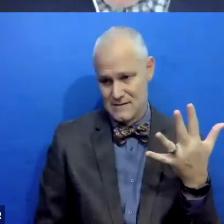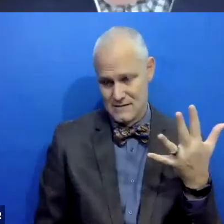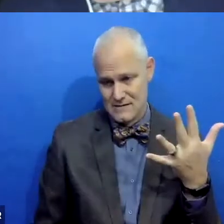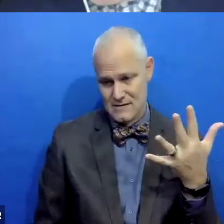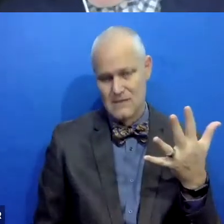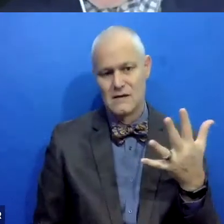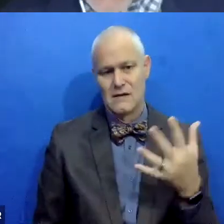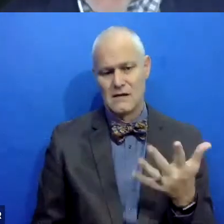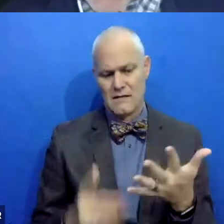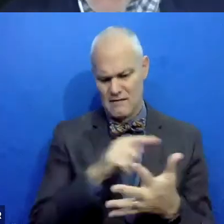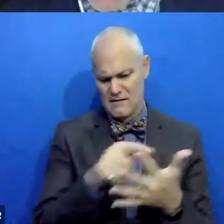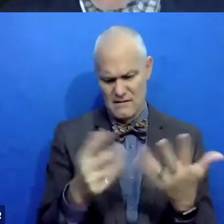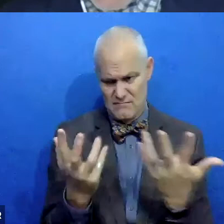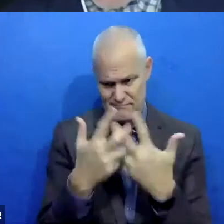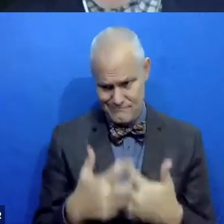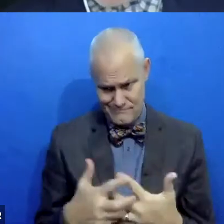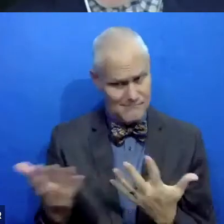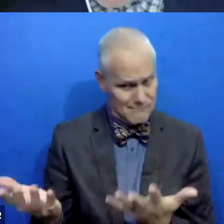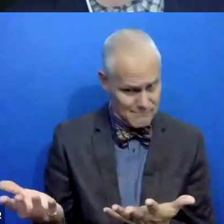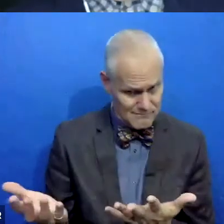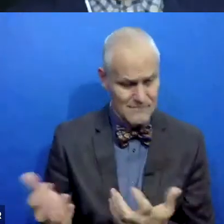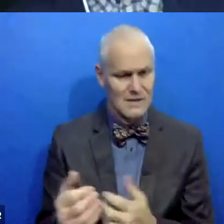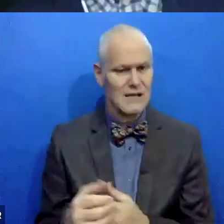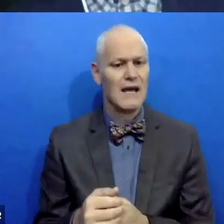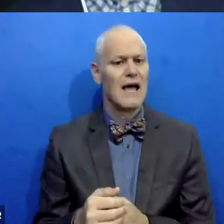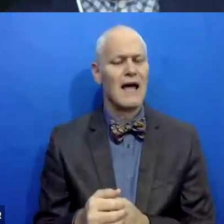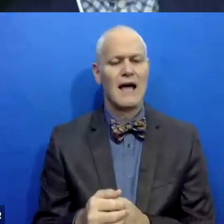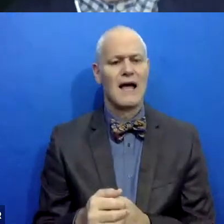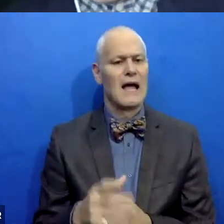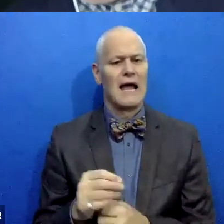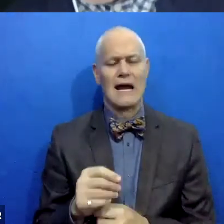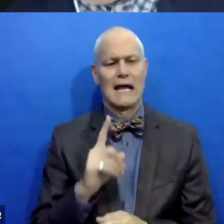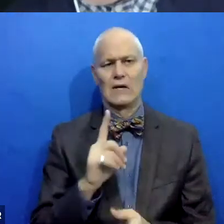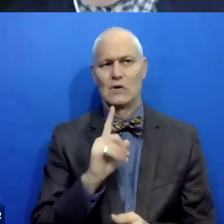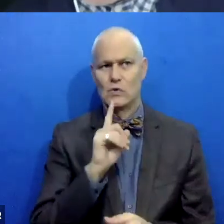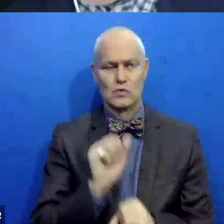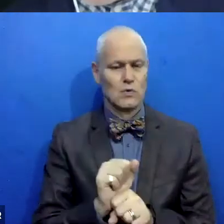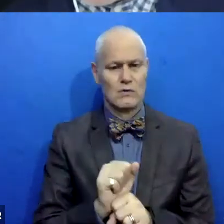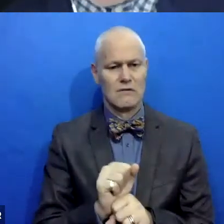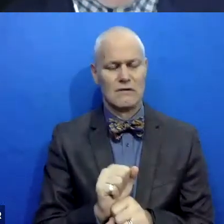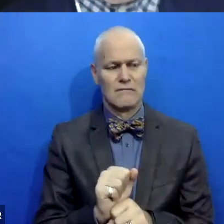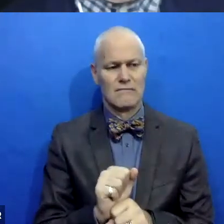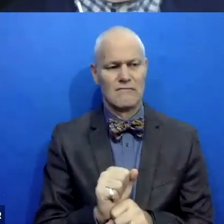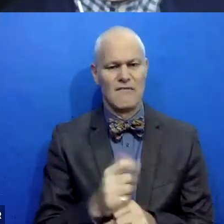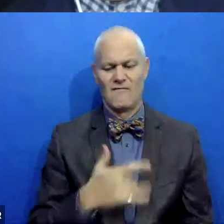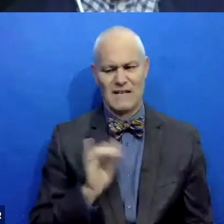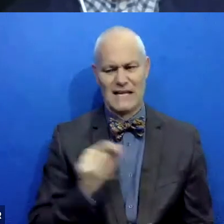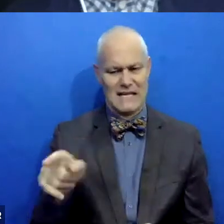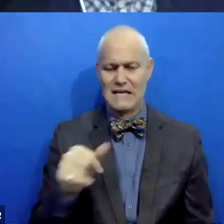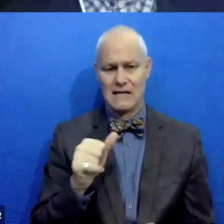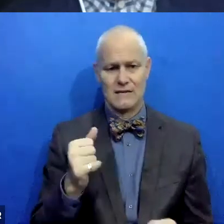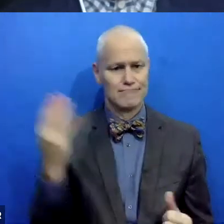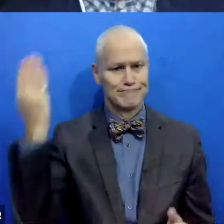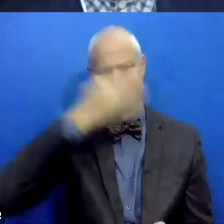here's how all this stuff fits together. Um, and I, I truly don't think he's, he's seeing it and just being